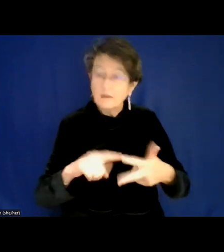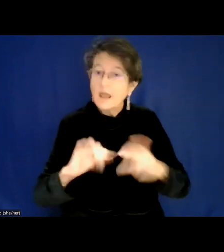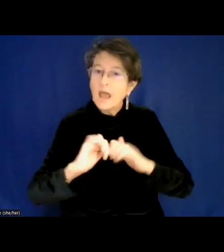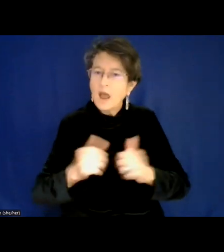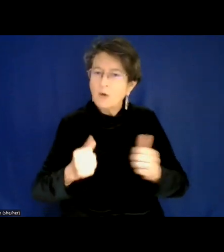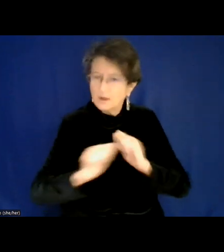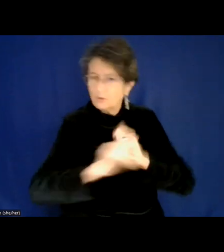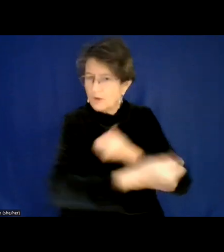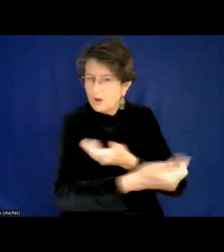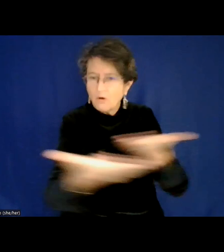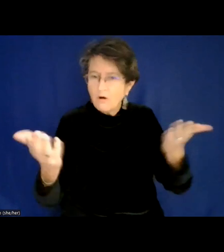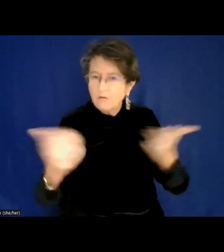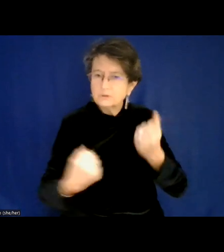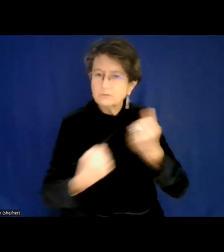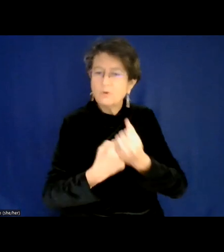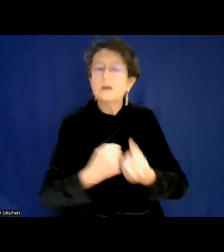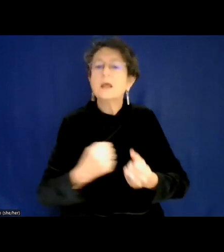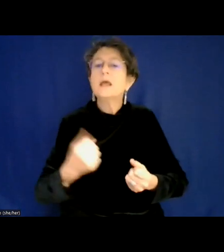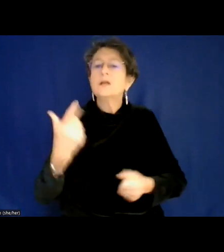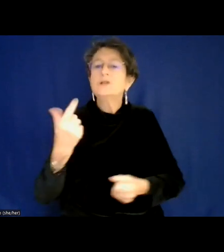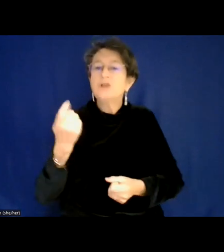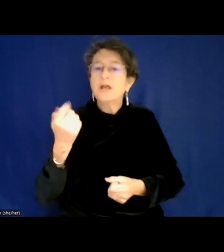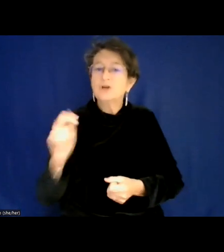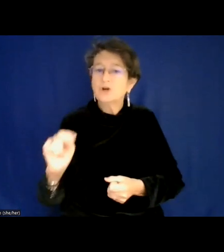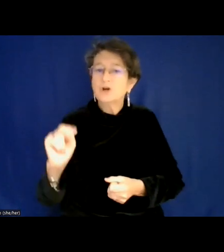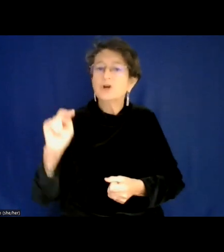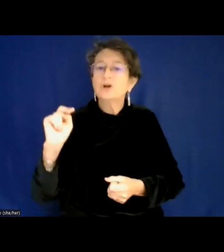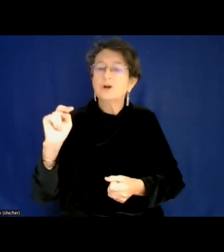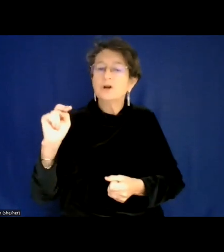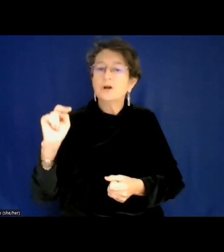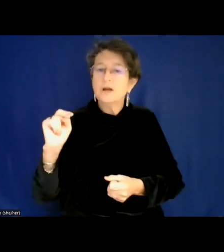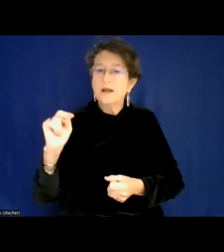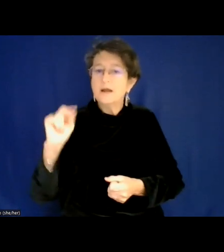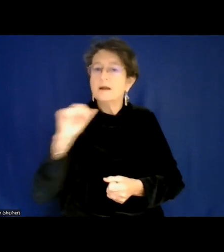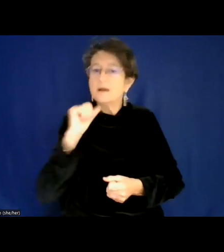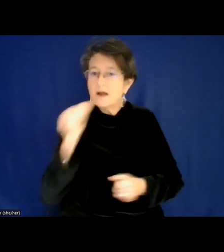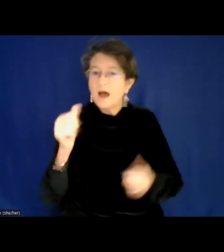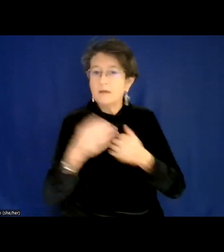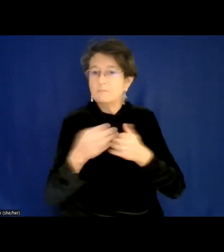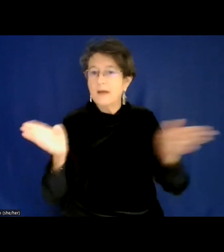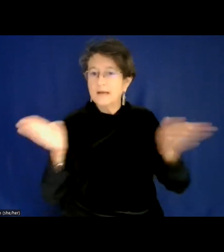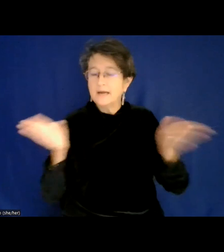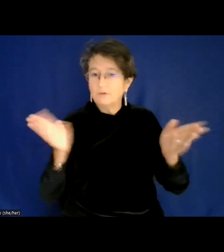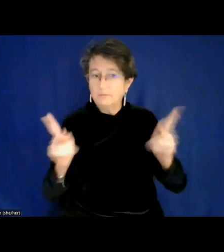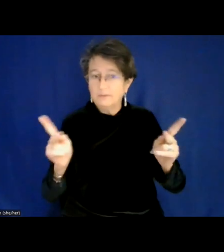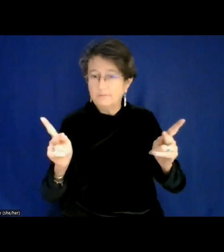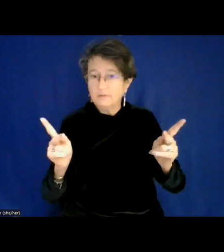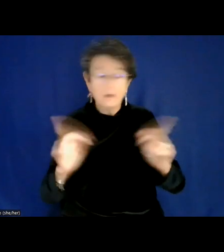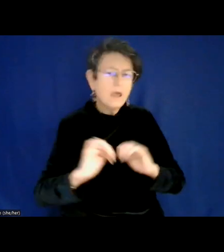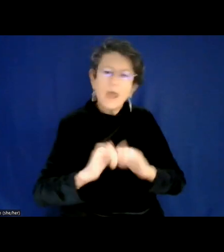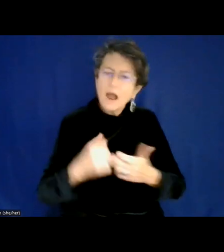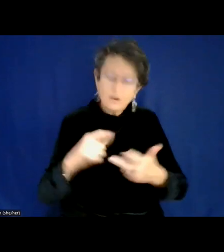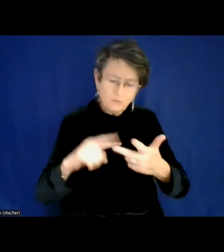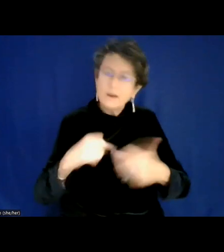in our lives? What does it mean to create a welcoming and safe space in our workplaces? And how do we even begin to talk about